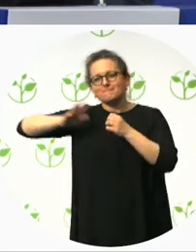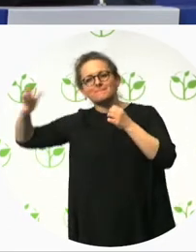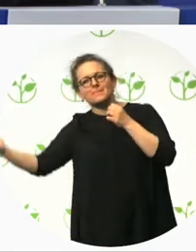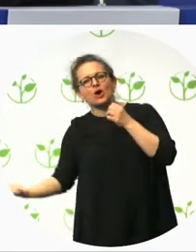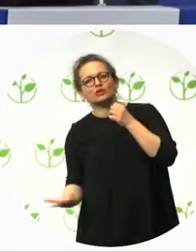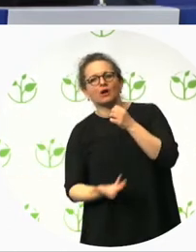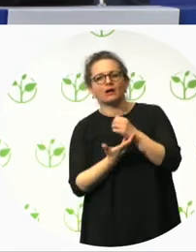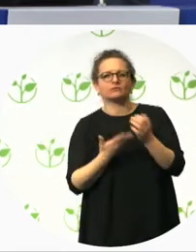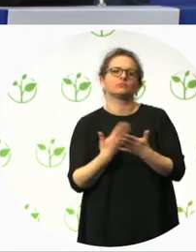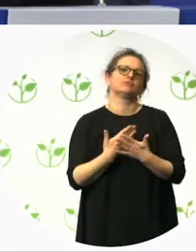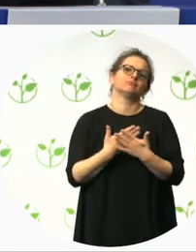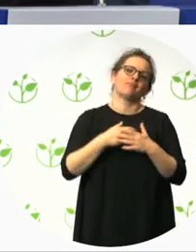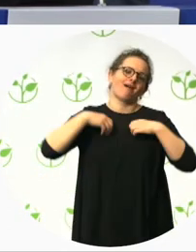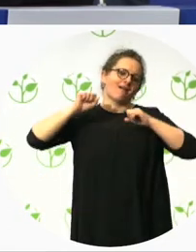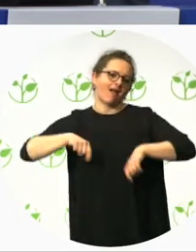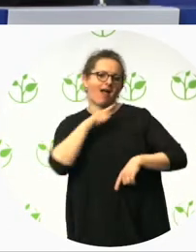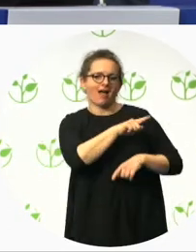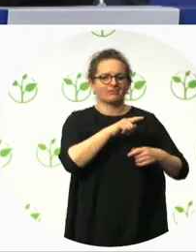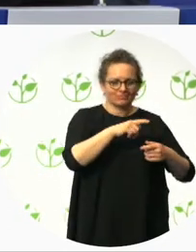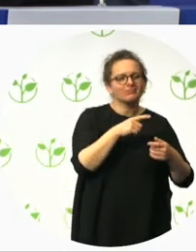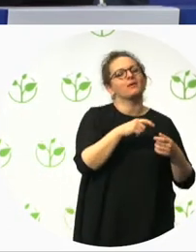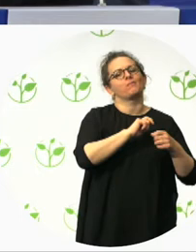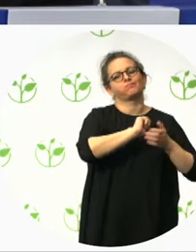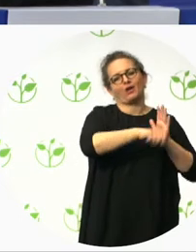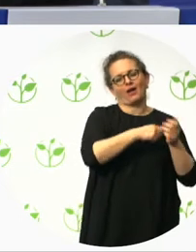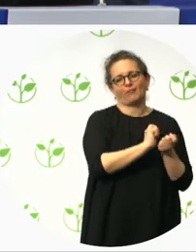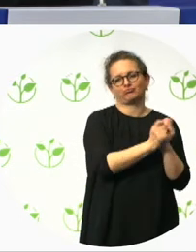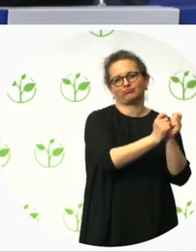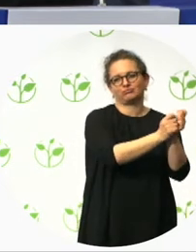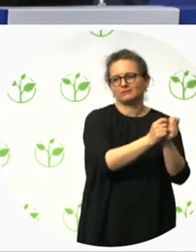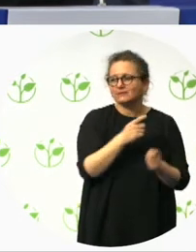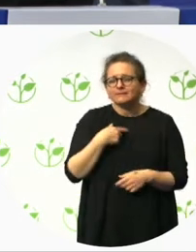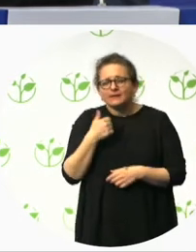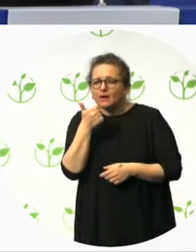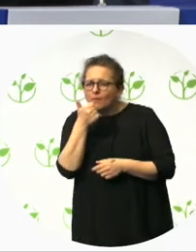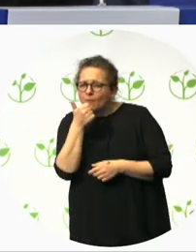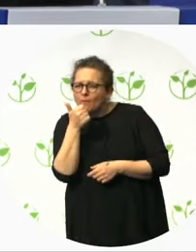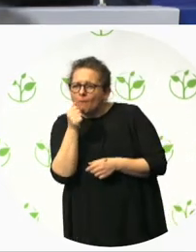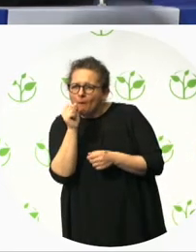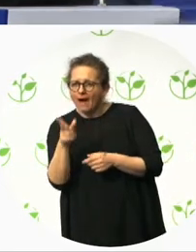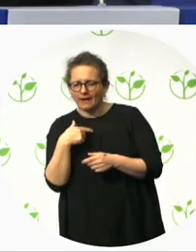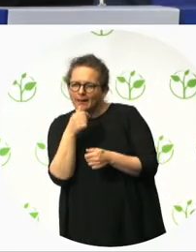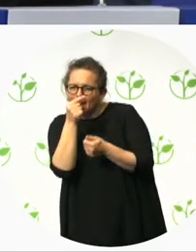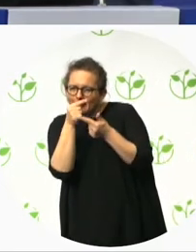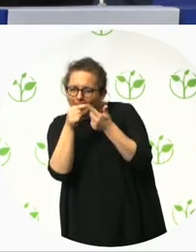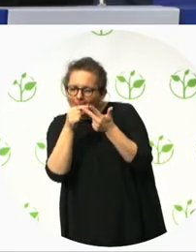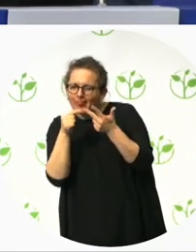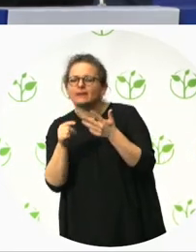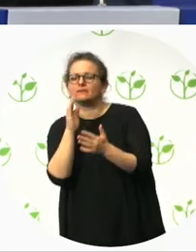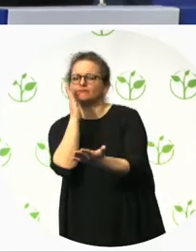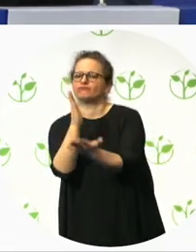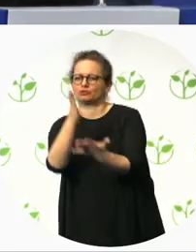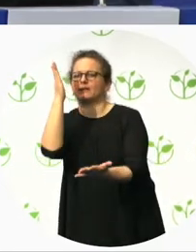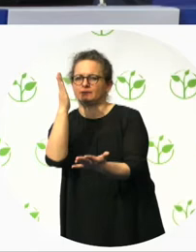project. And that is true. However, hopefully the, uh, the processes and procedures that I'll, talk through in the next eight minutes or so,